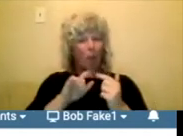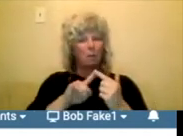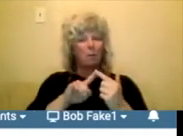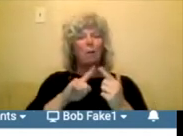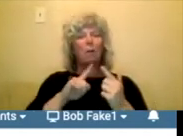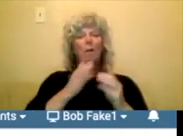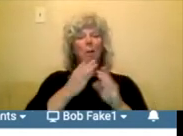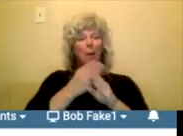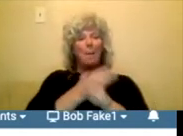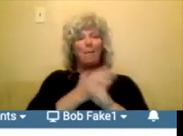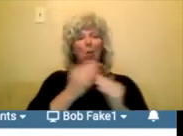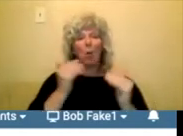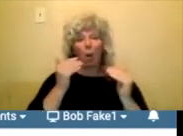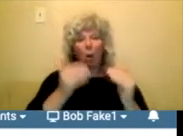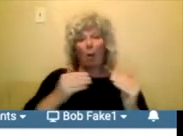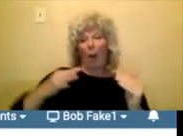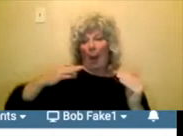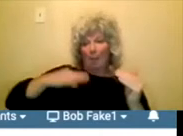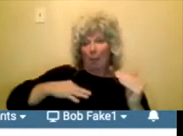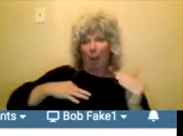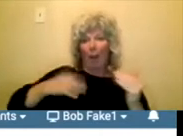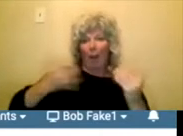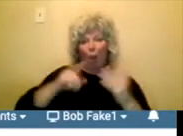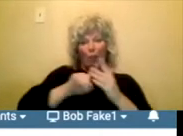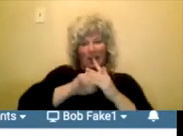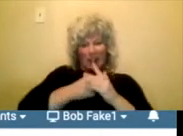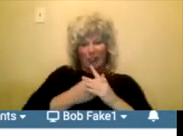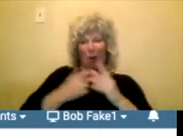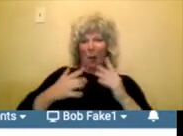you know, tell us about that.